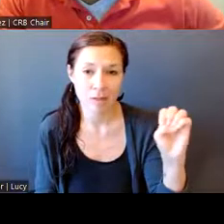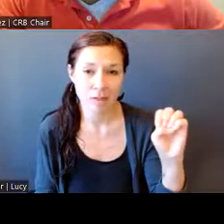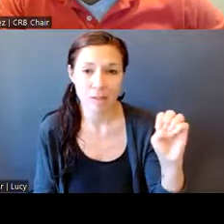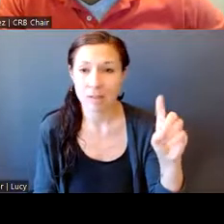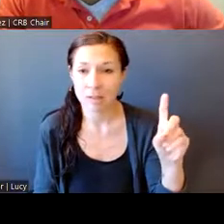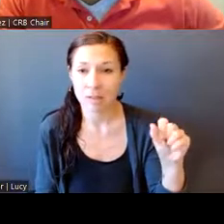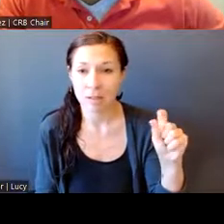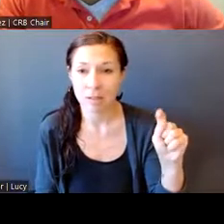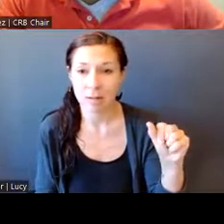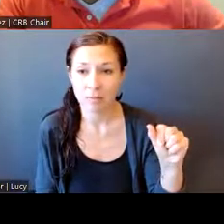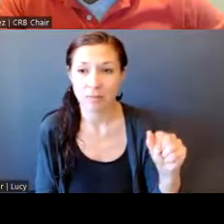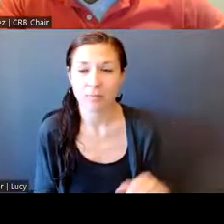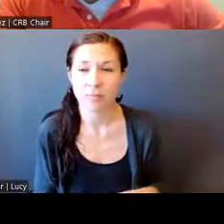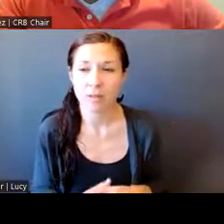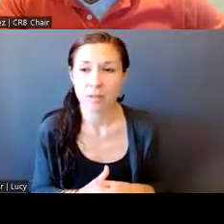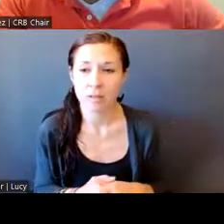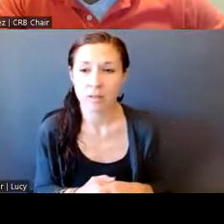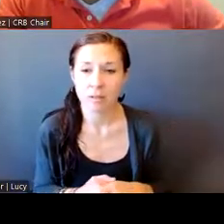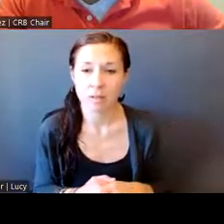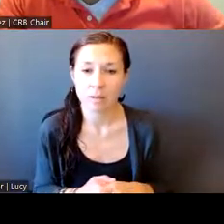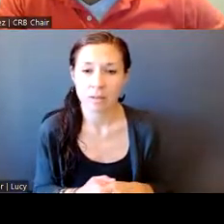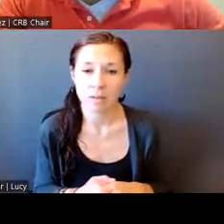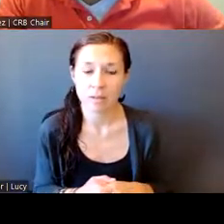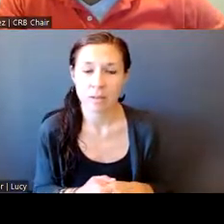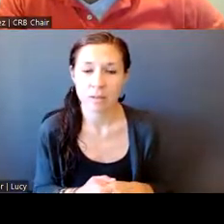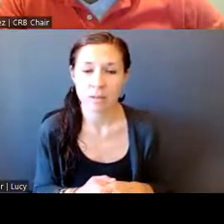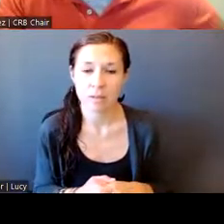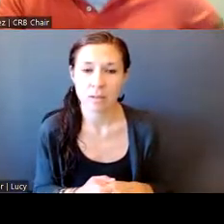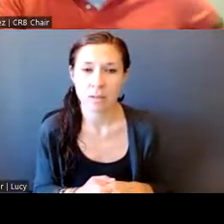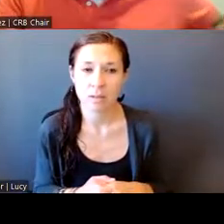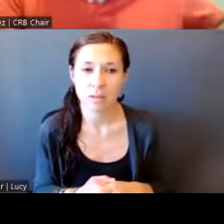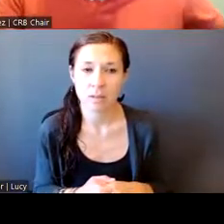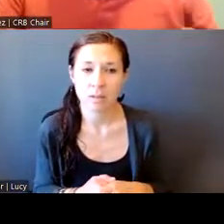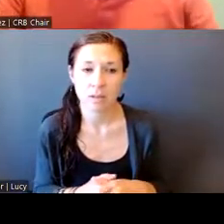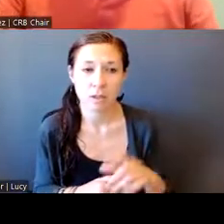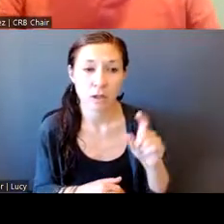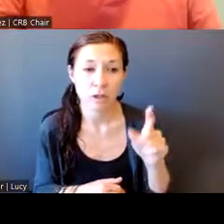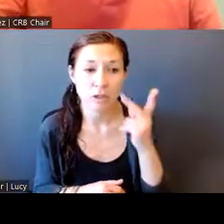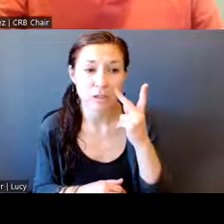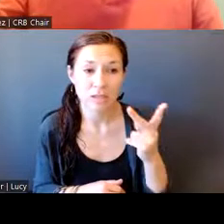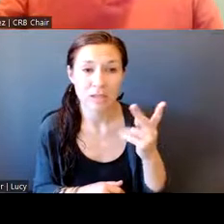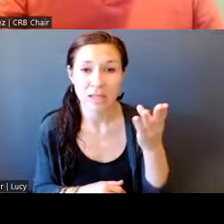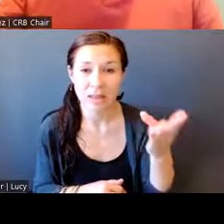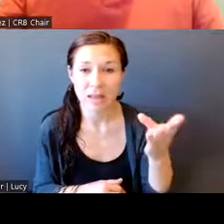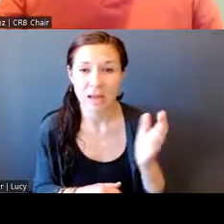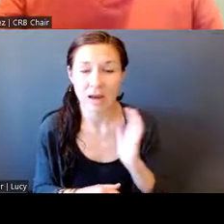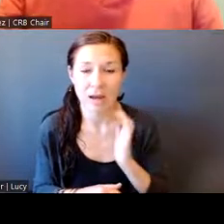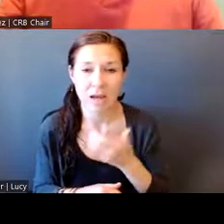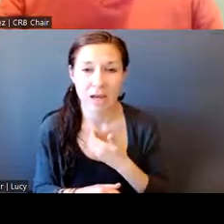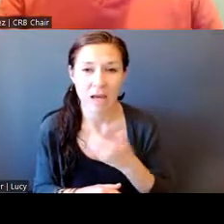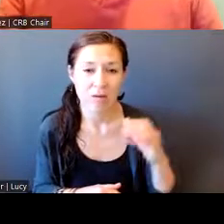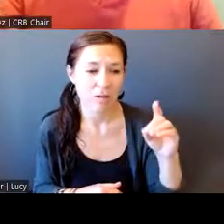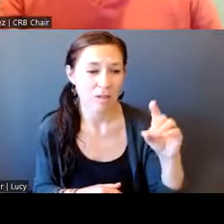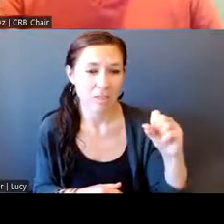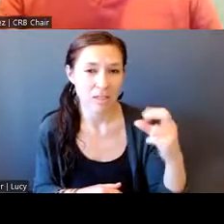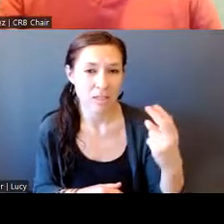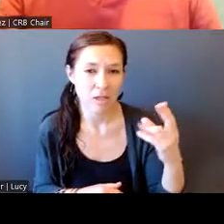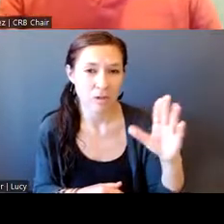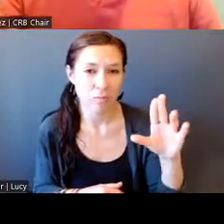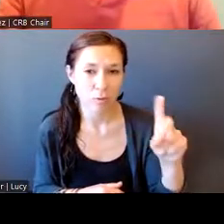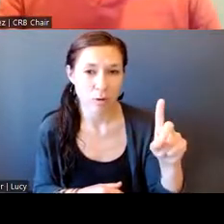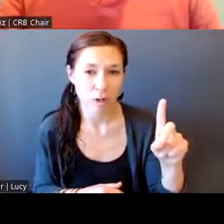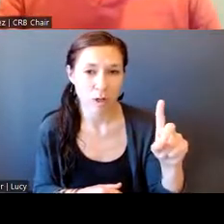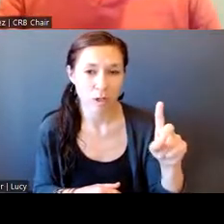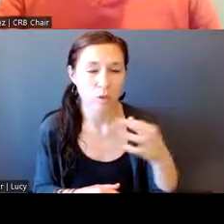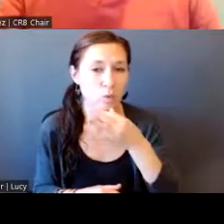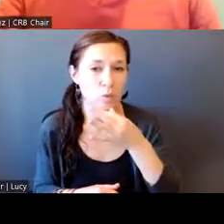after this meeting – should be on our dashboard shortly, specifically where we made a dashboard just for youth